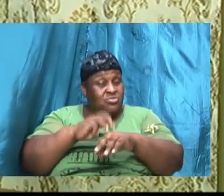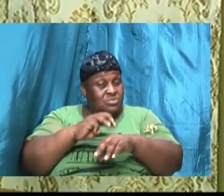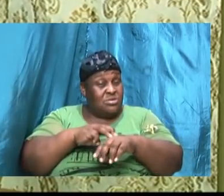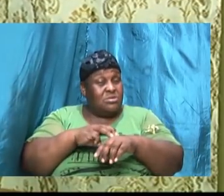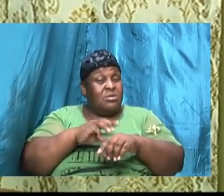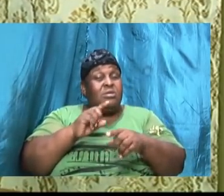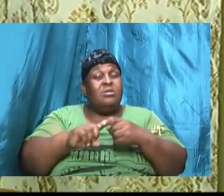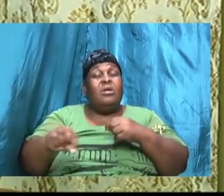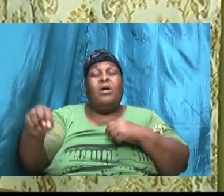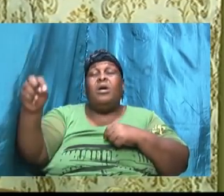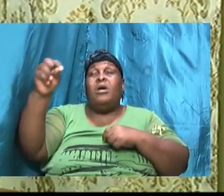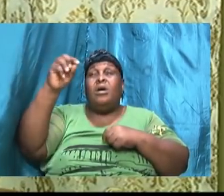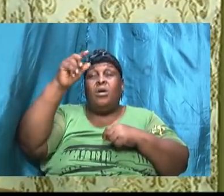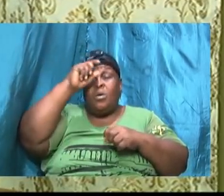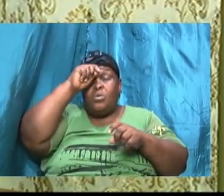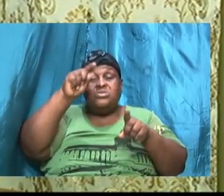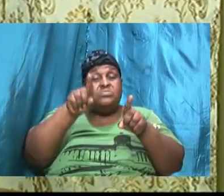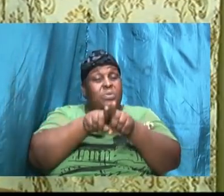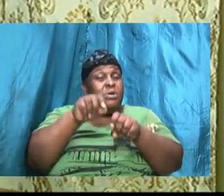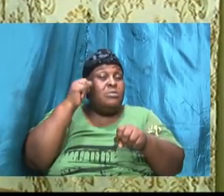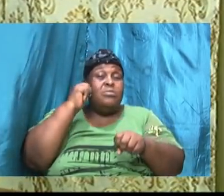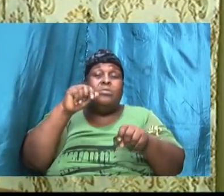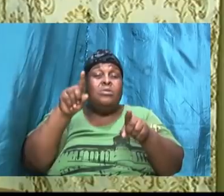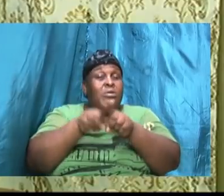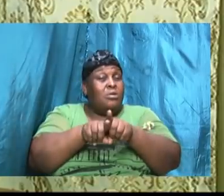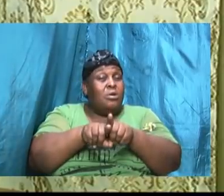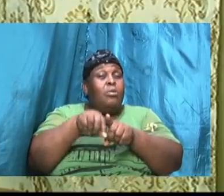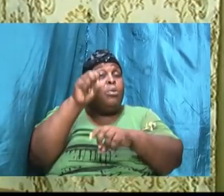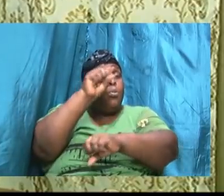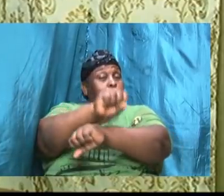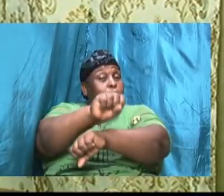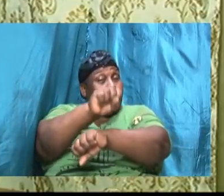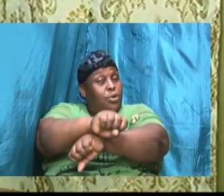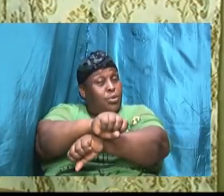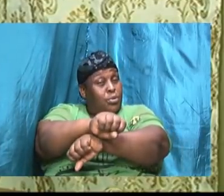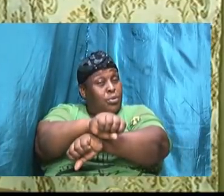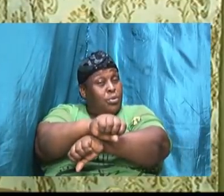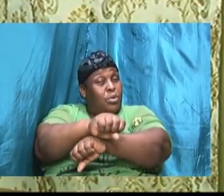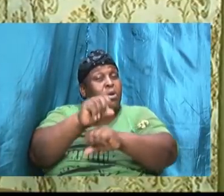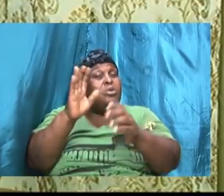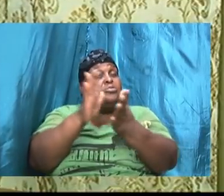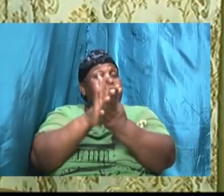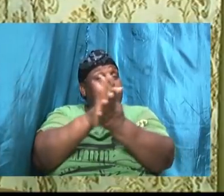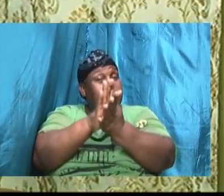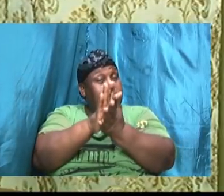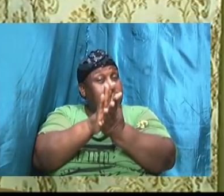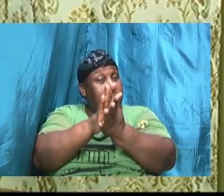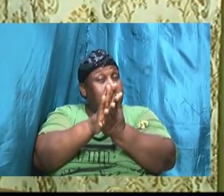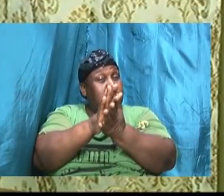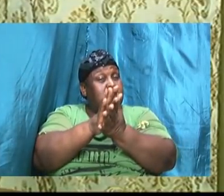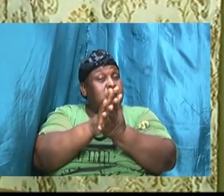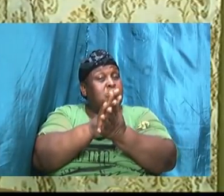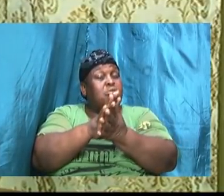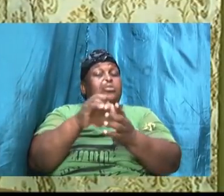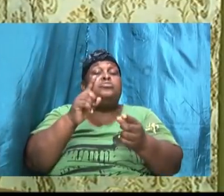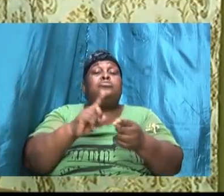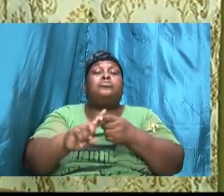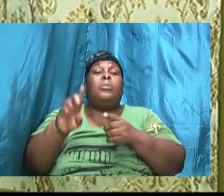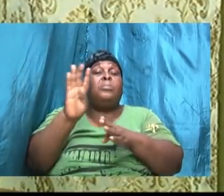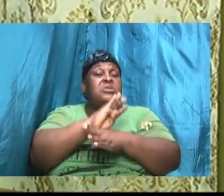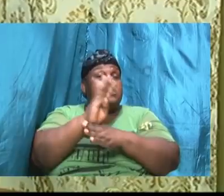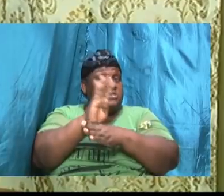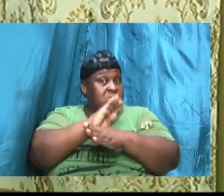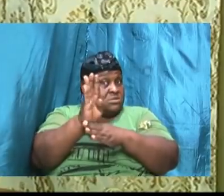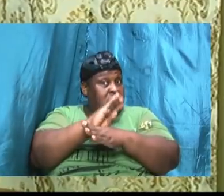or a wife his will as it pertains to a career as it pertains to schooling as it pertains to a business